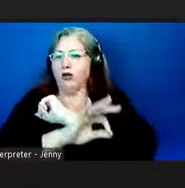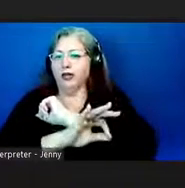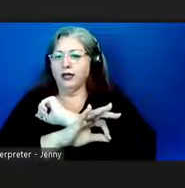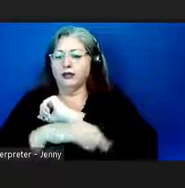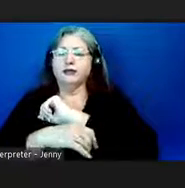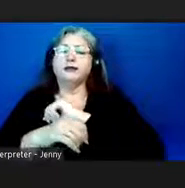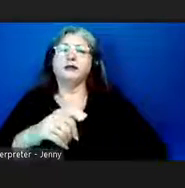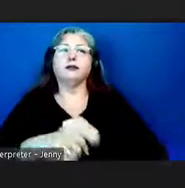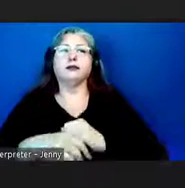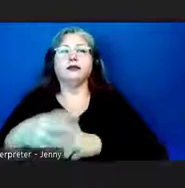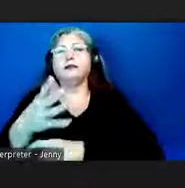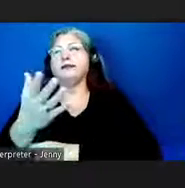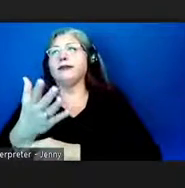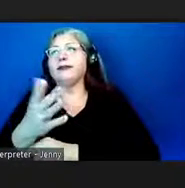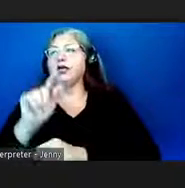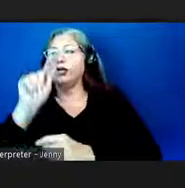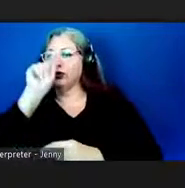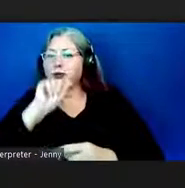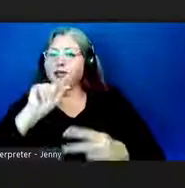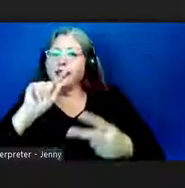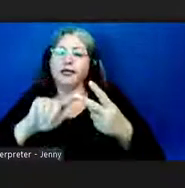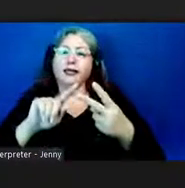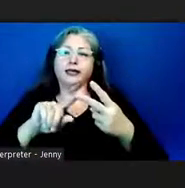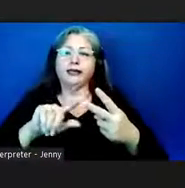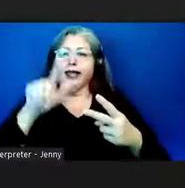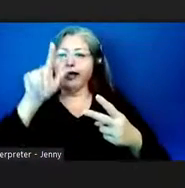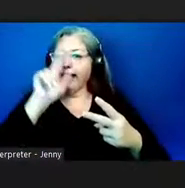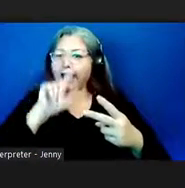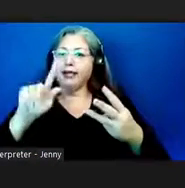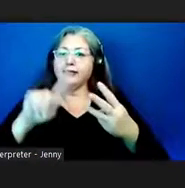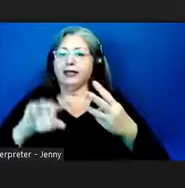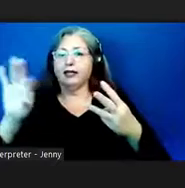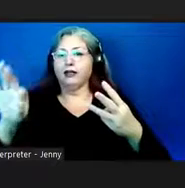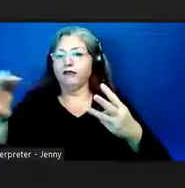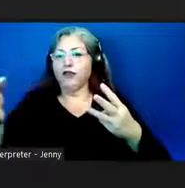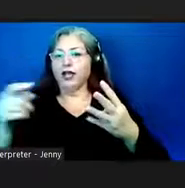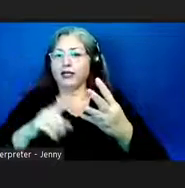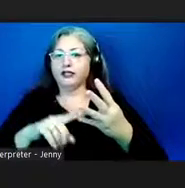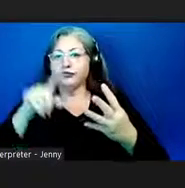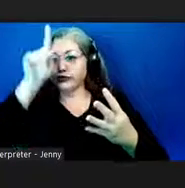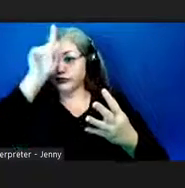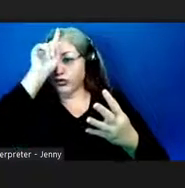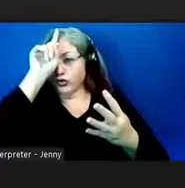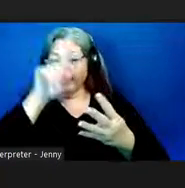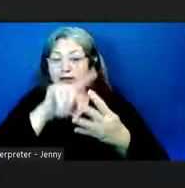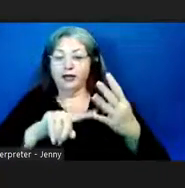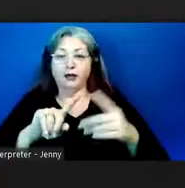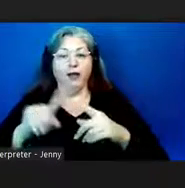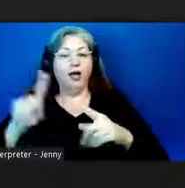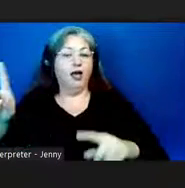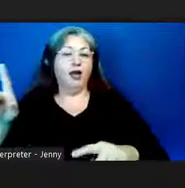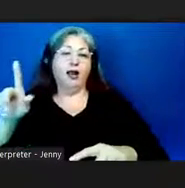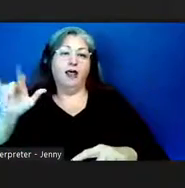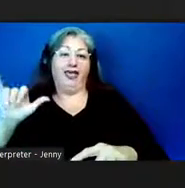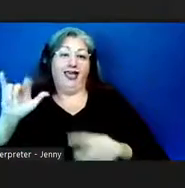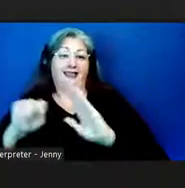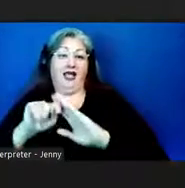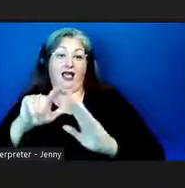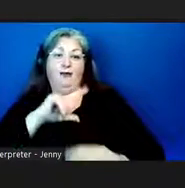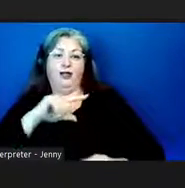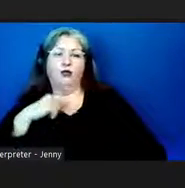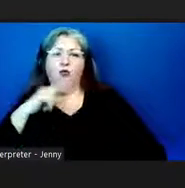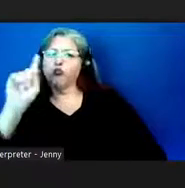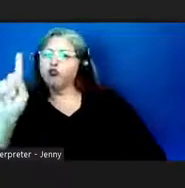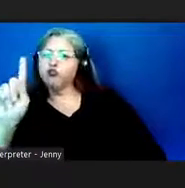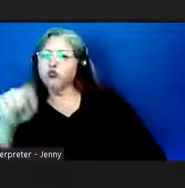would be greek latin french and german our territorial legislature said look what about